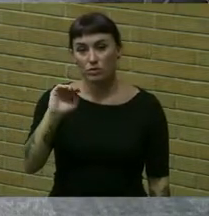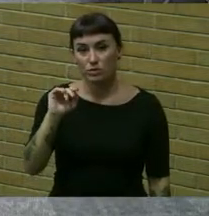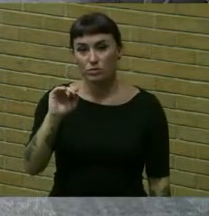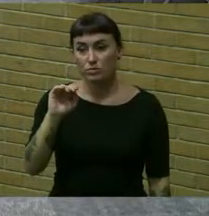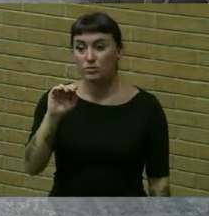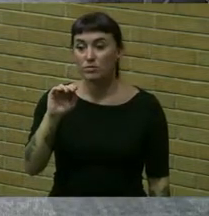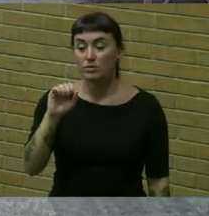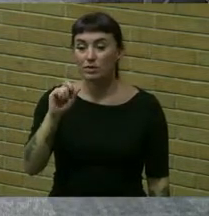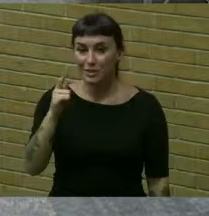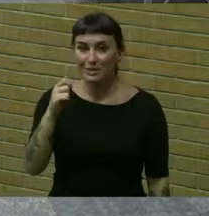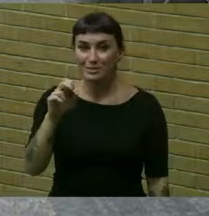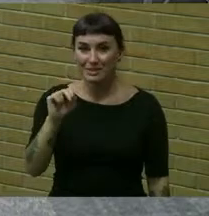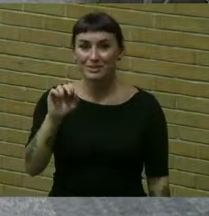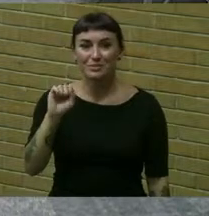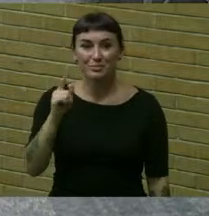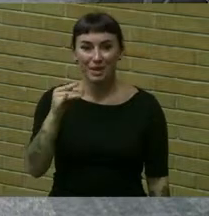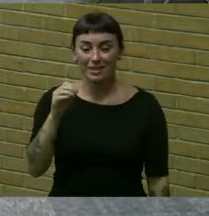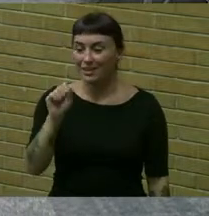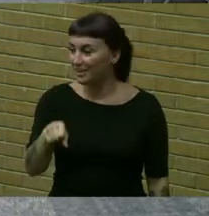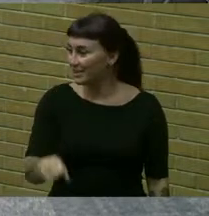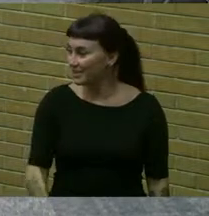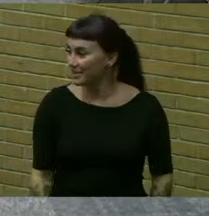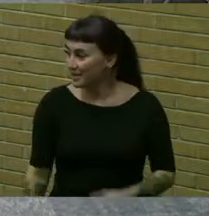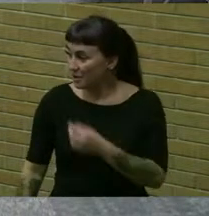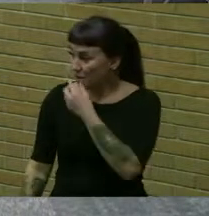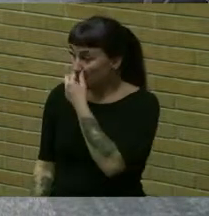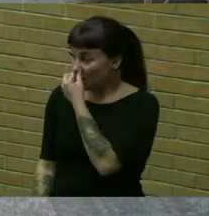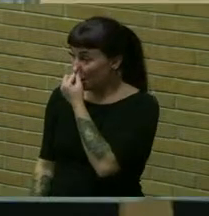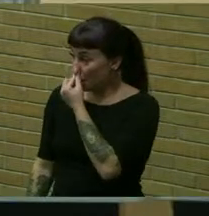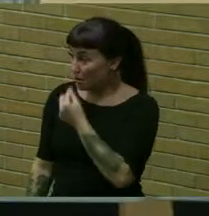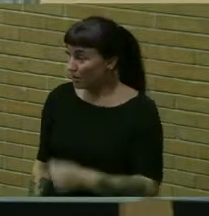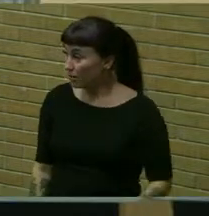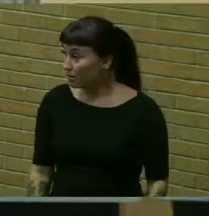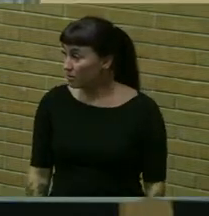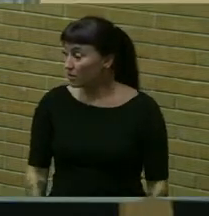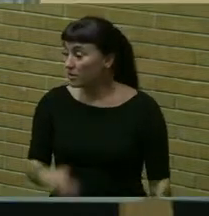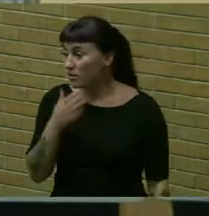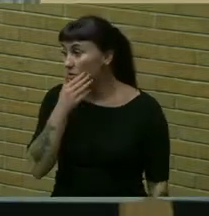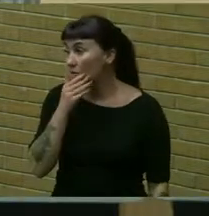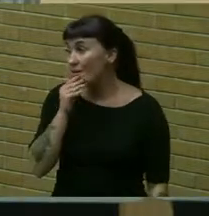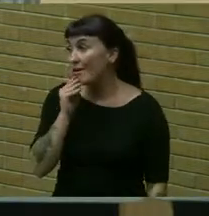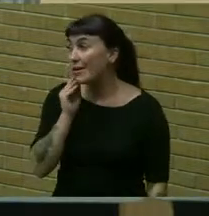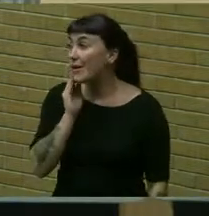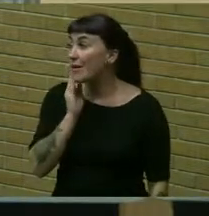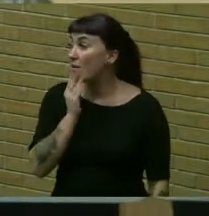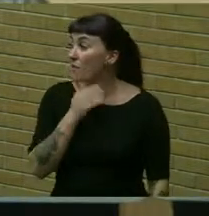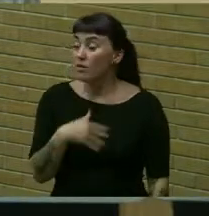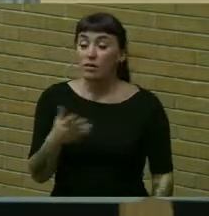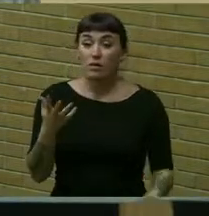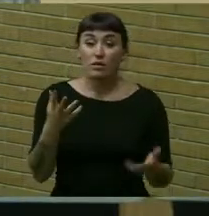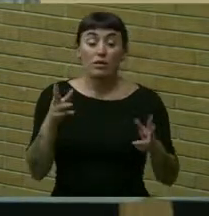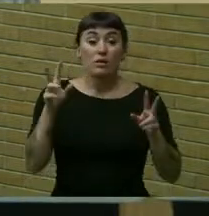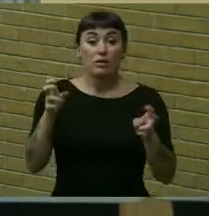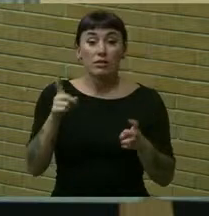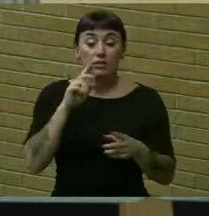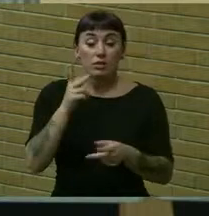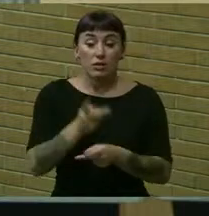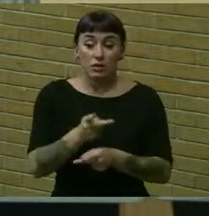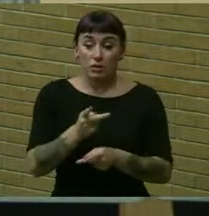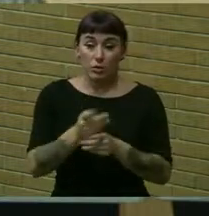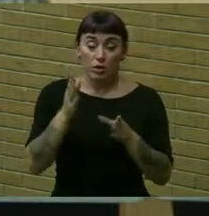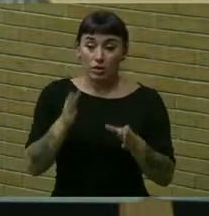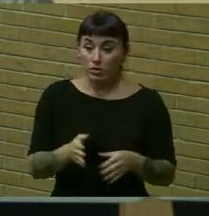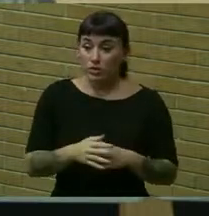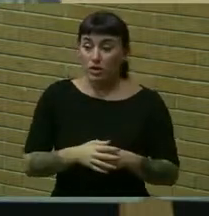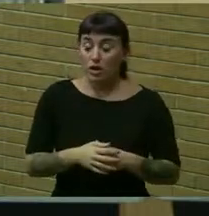council member salzman aye supervisor manley aye um matters of the supervisor